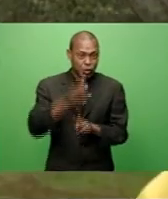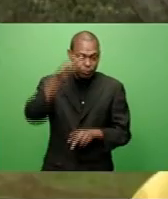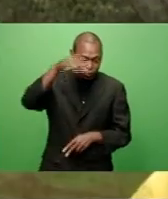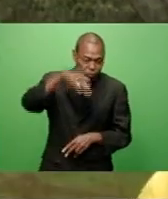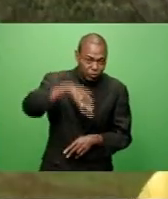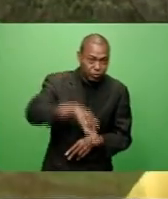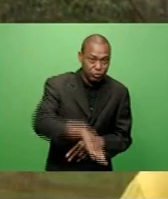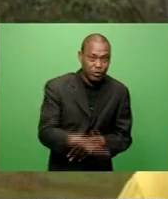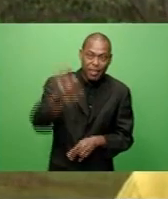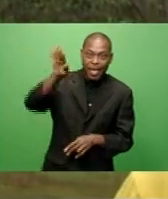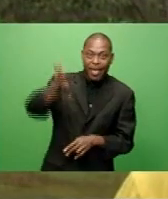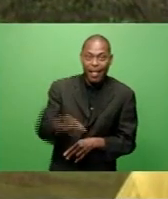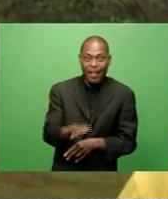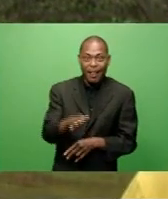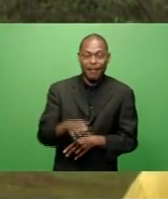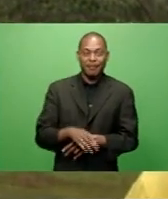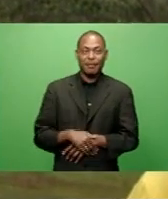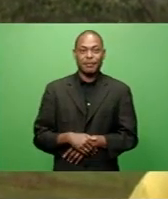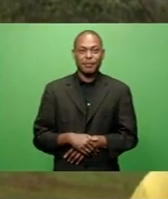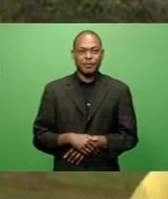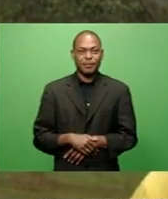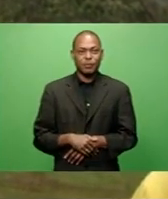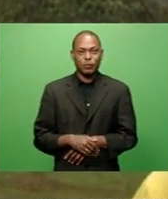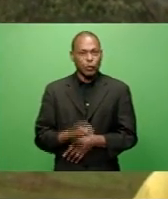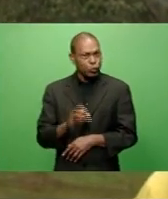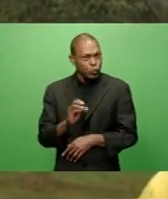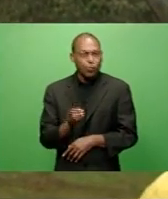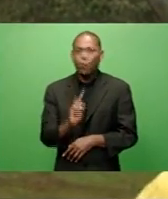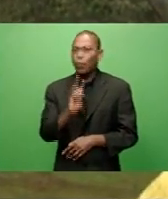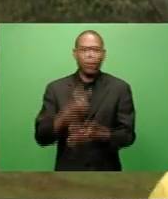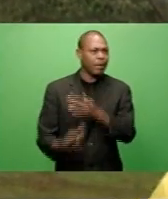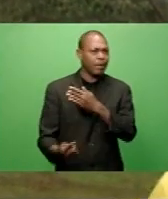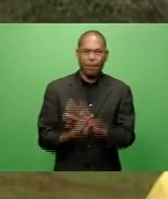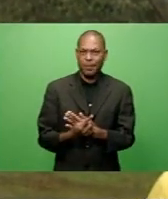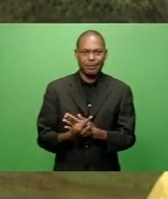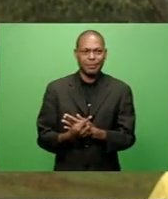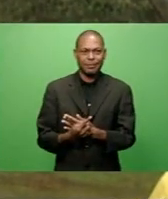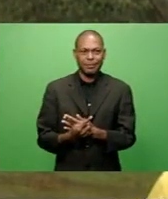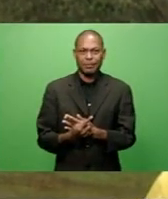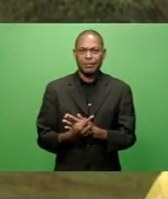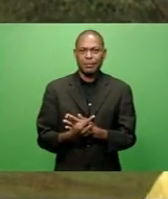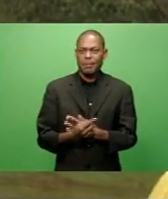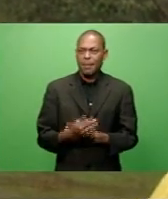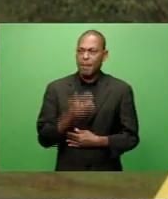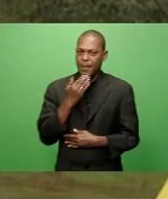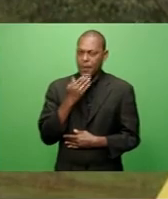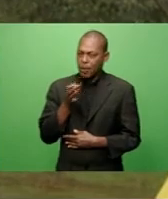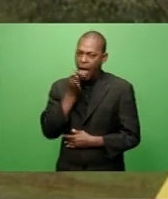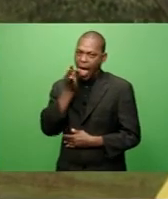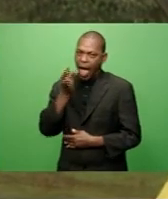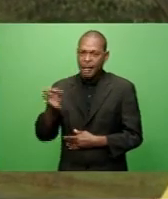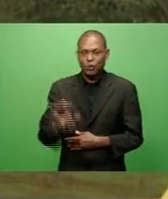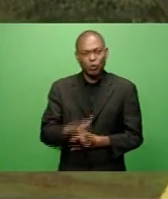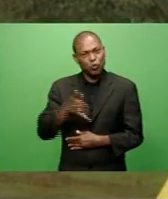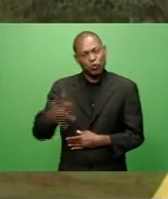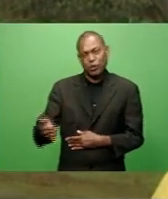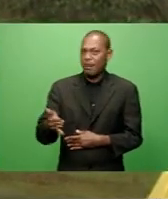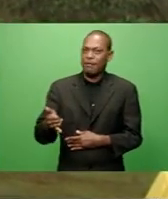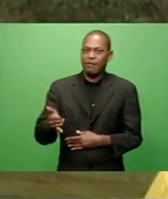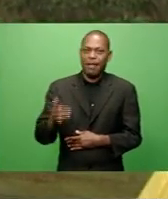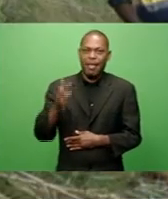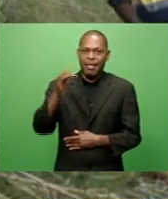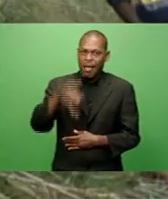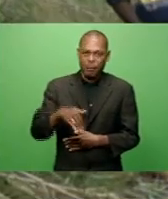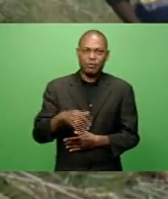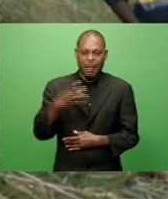From our technical view, we recommend that they vacate the houses, seeing that we're still within the